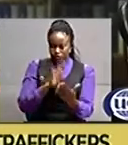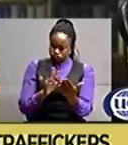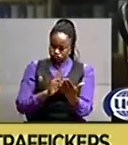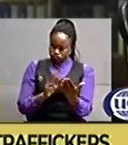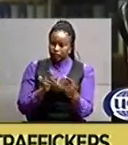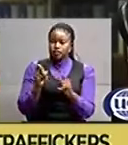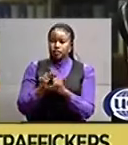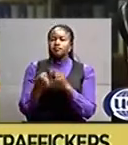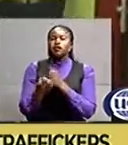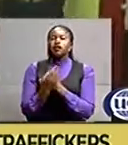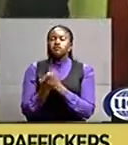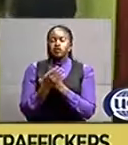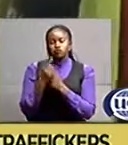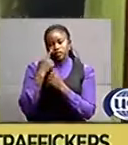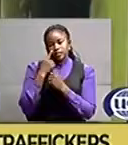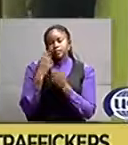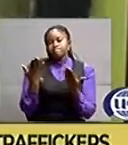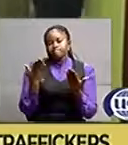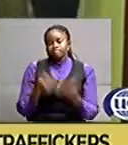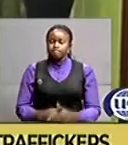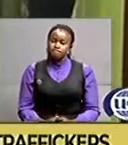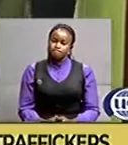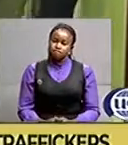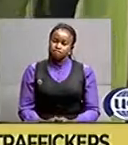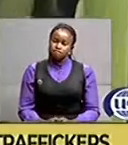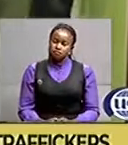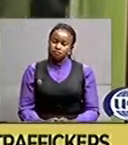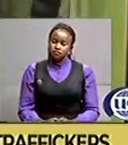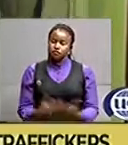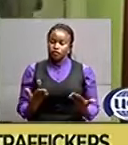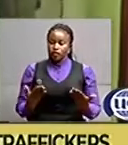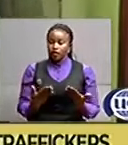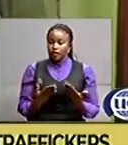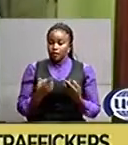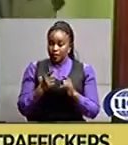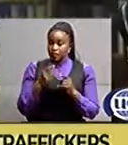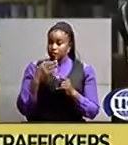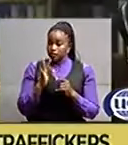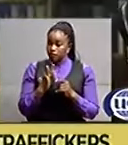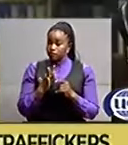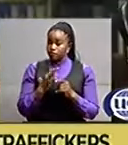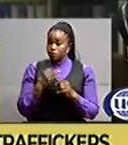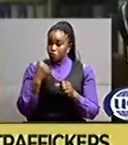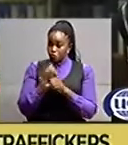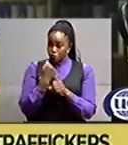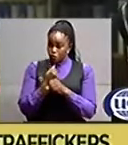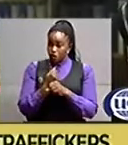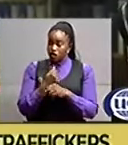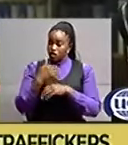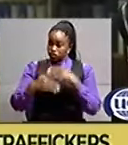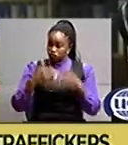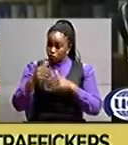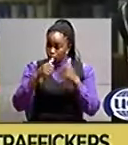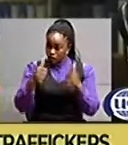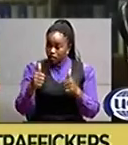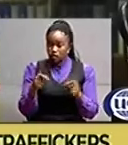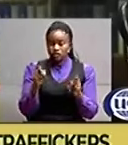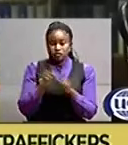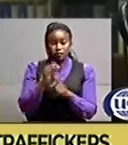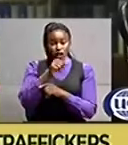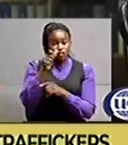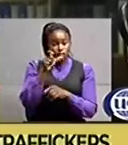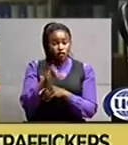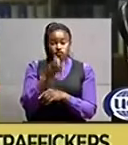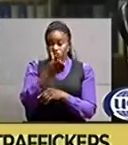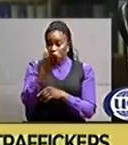even sanctioning if possible if our efforts are not futile and whoever is out there and